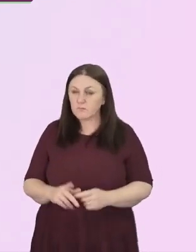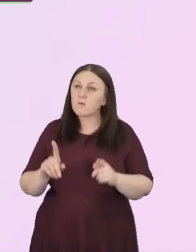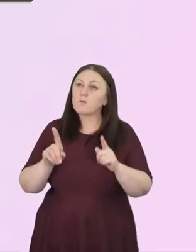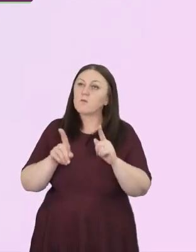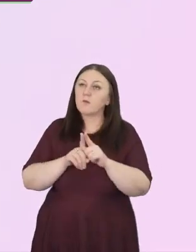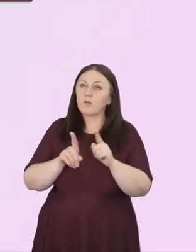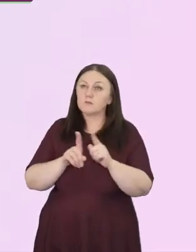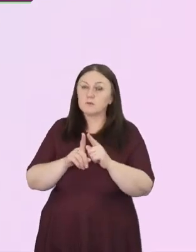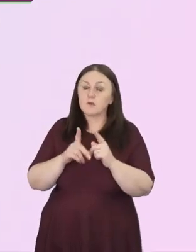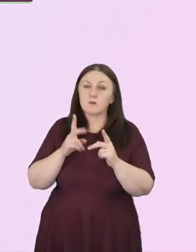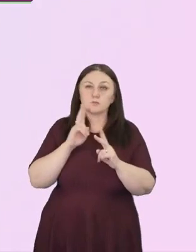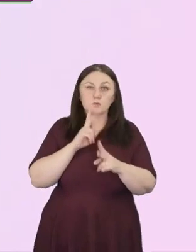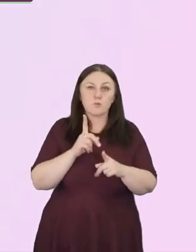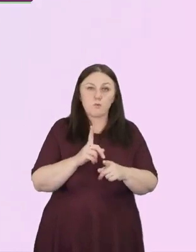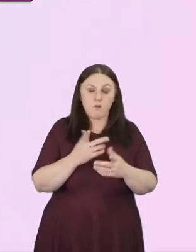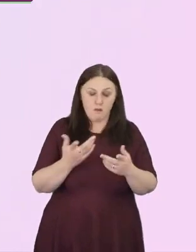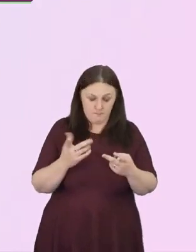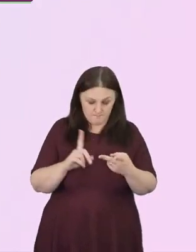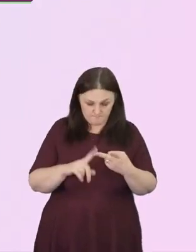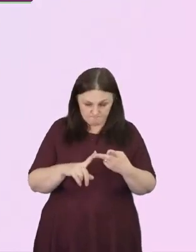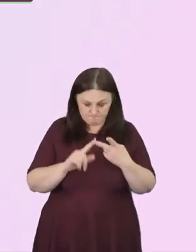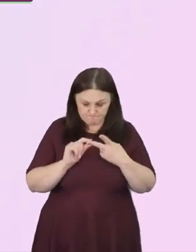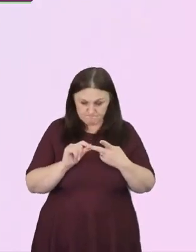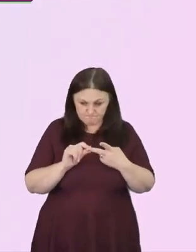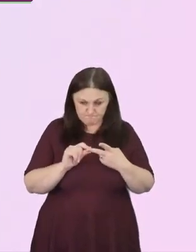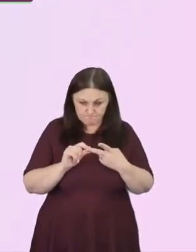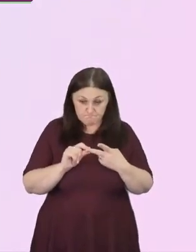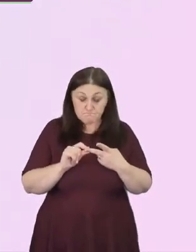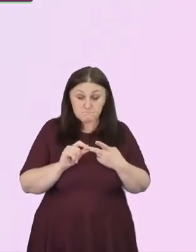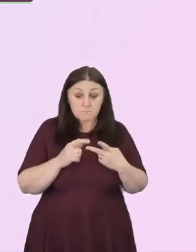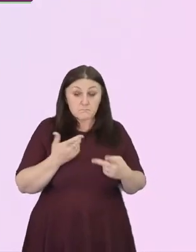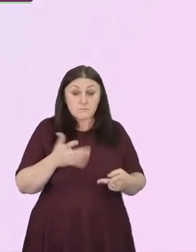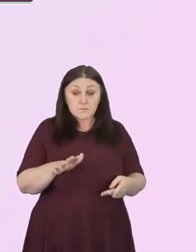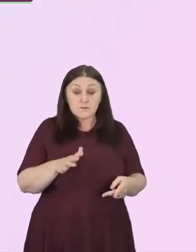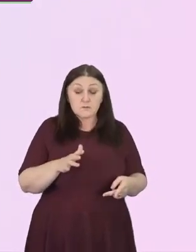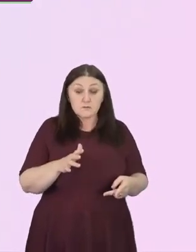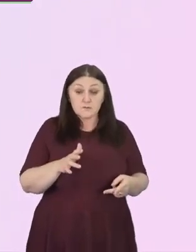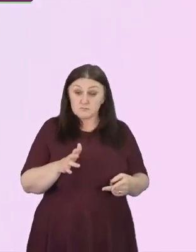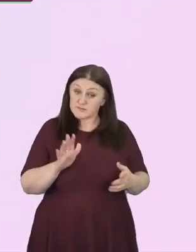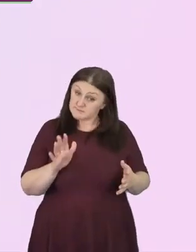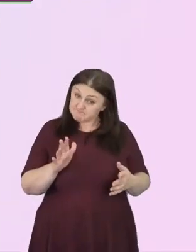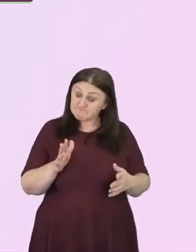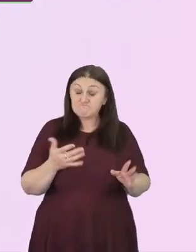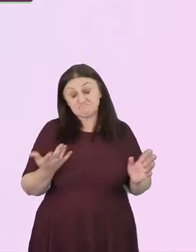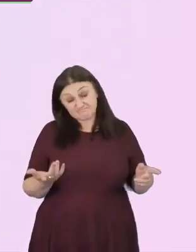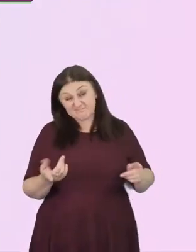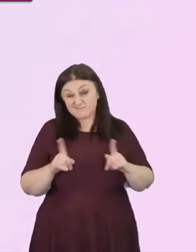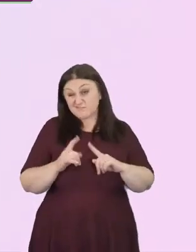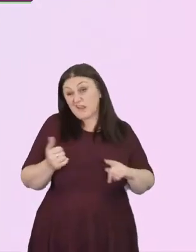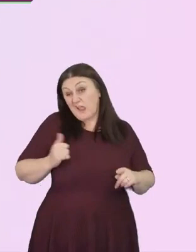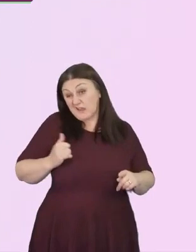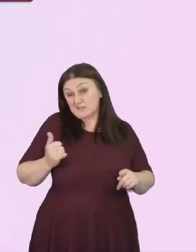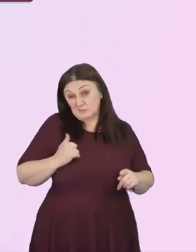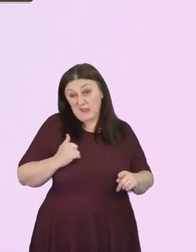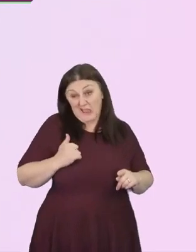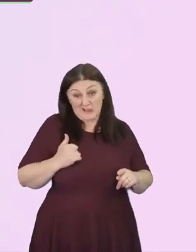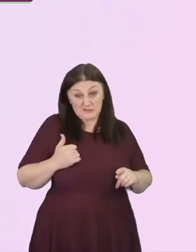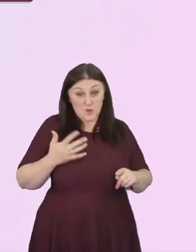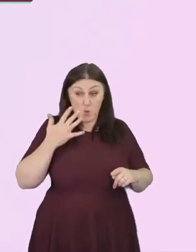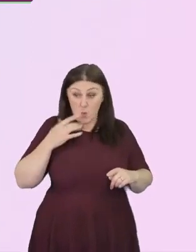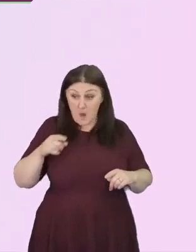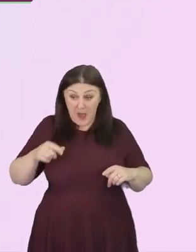There were some immediate and expected pushbacks on this.